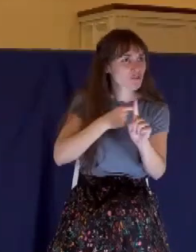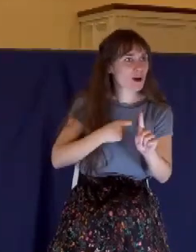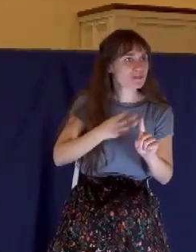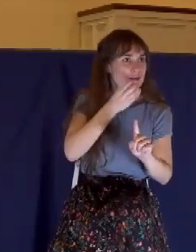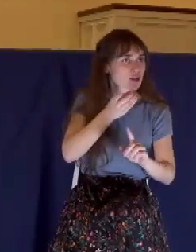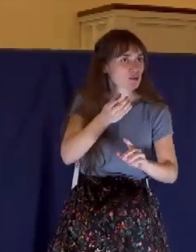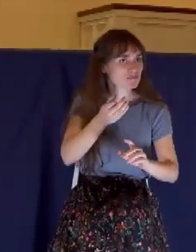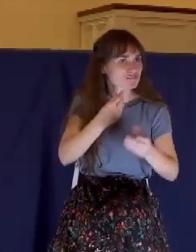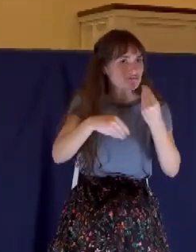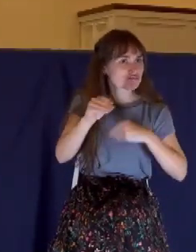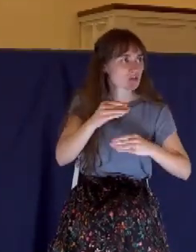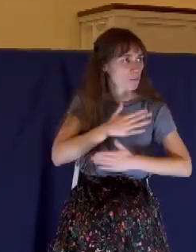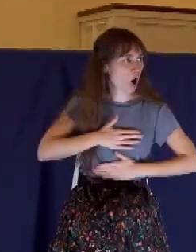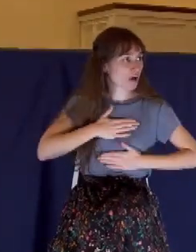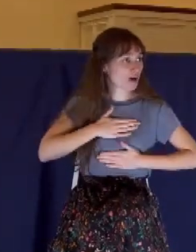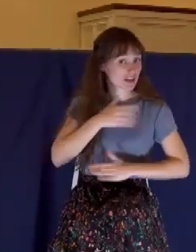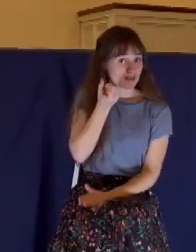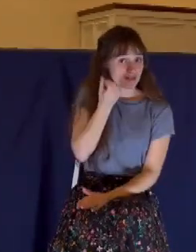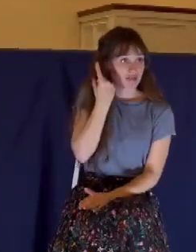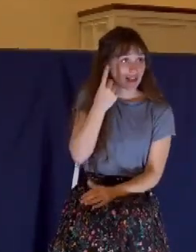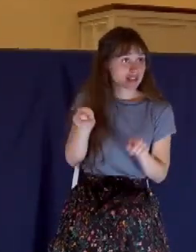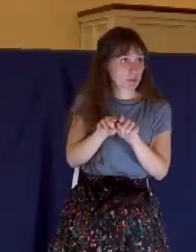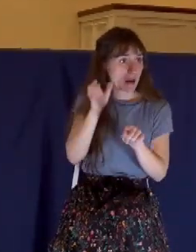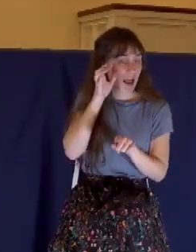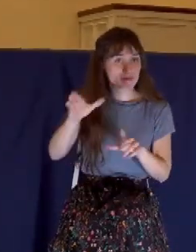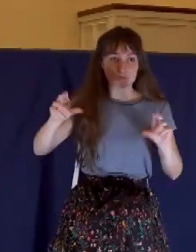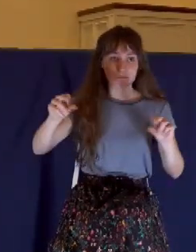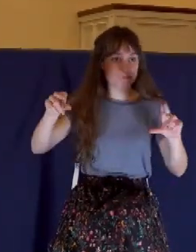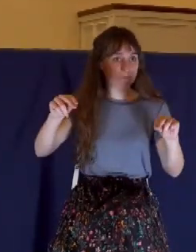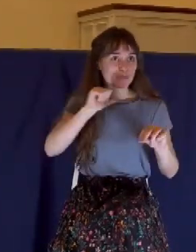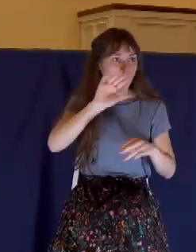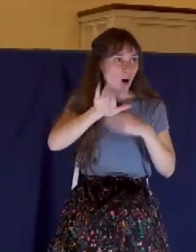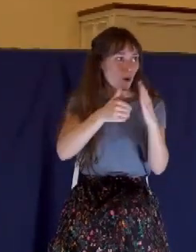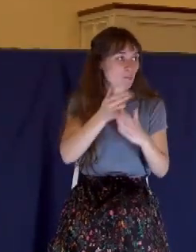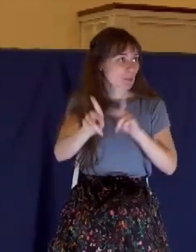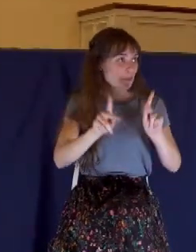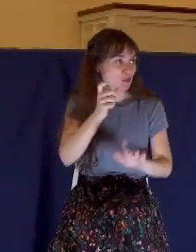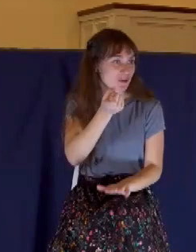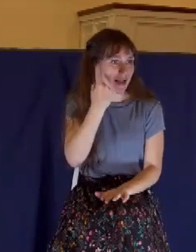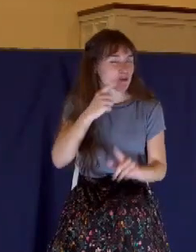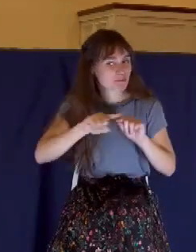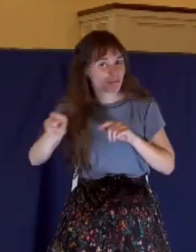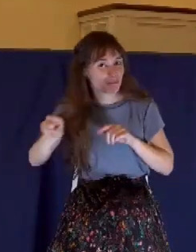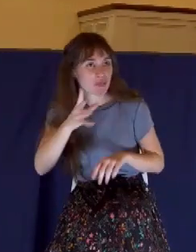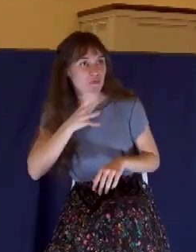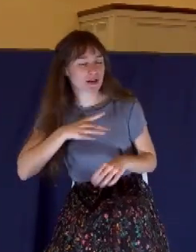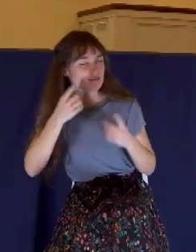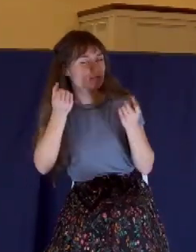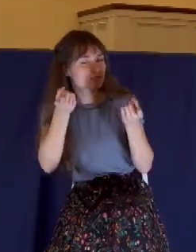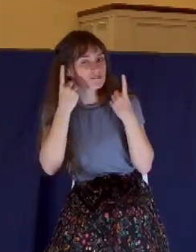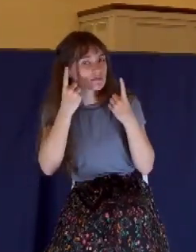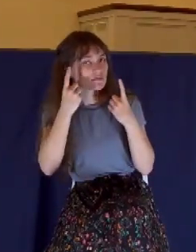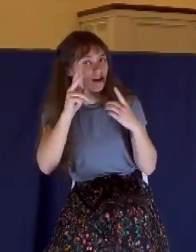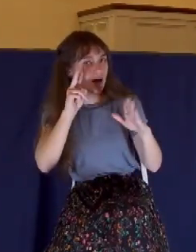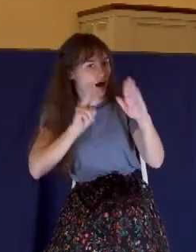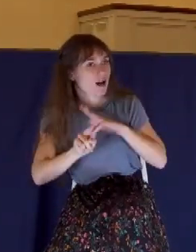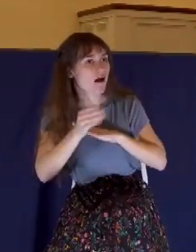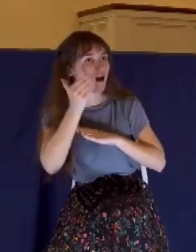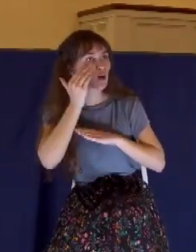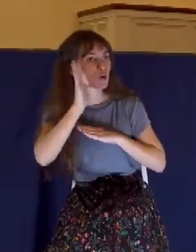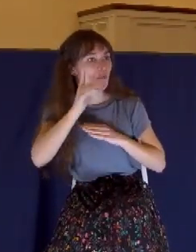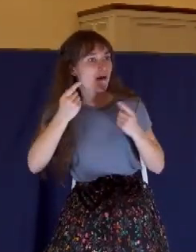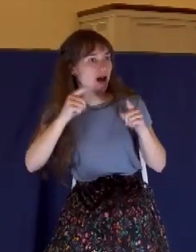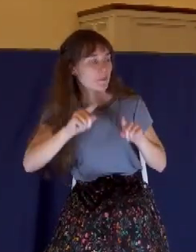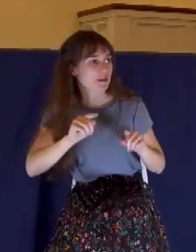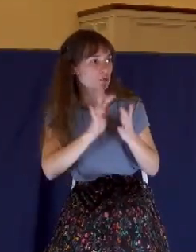really understood what Jesus was about to do and why He was about to do it. She got it. She understood. By